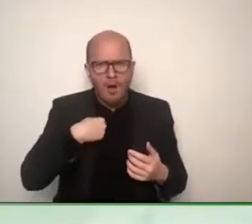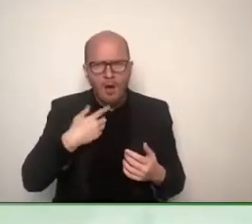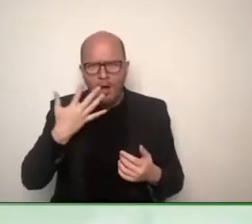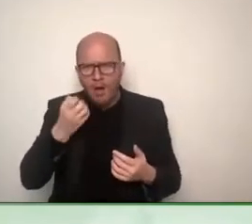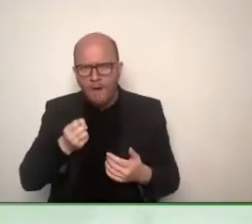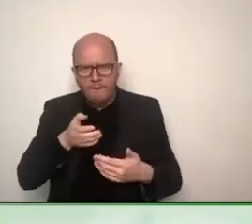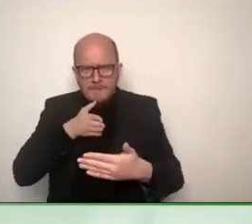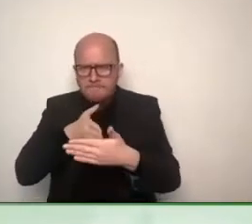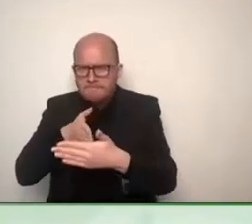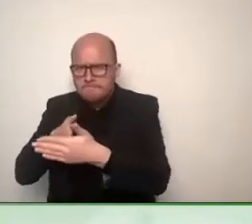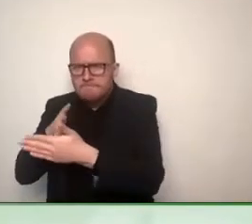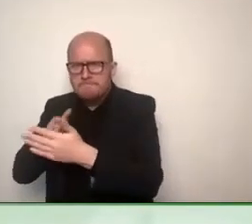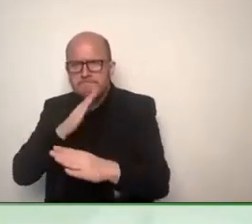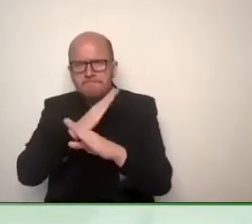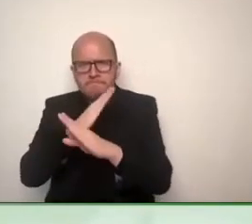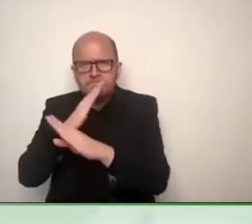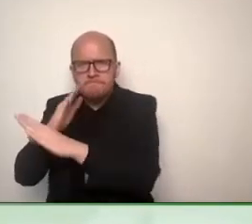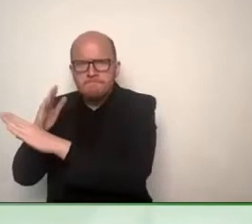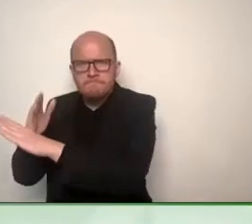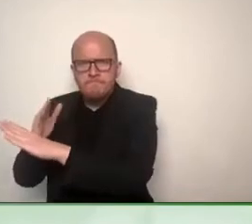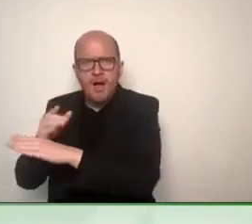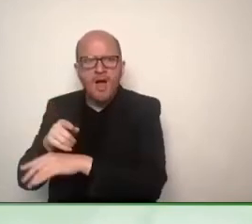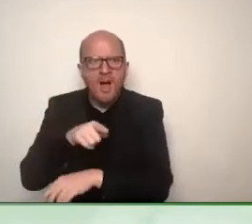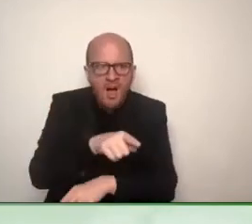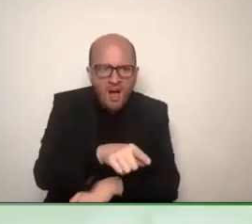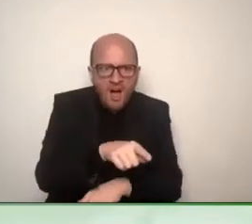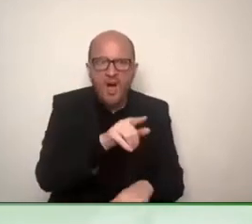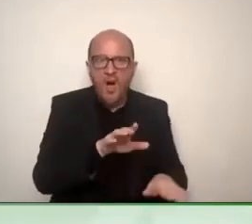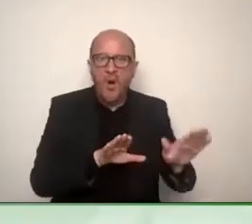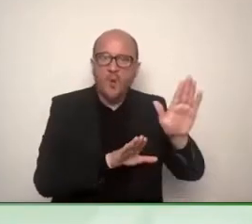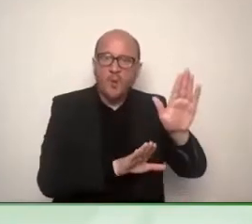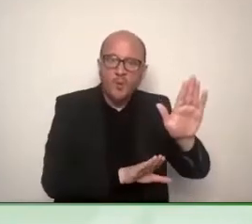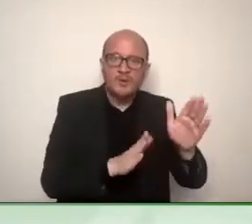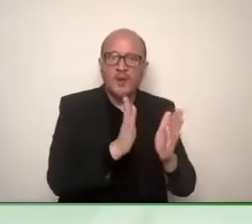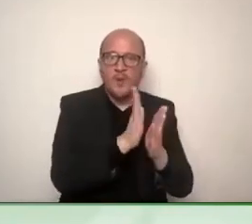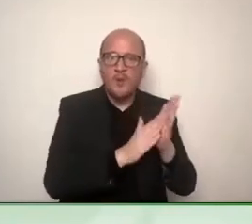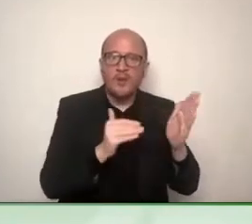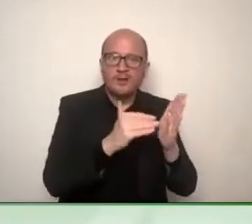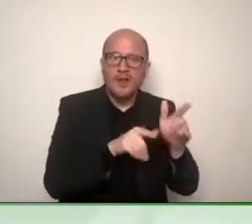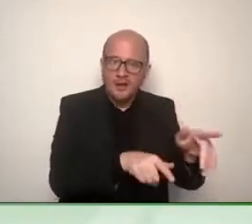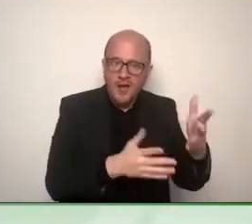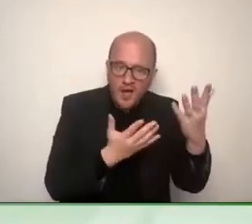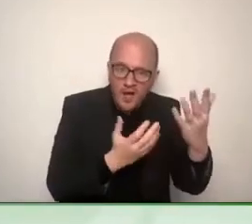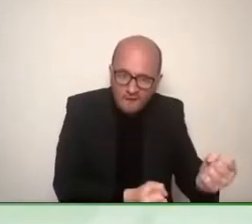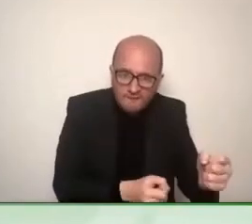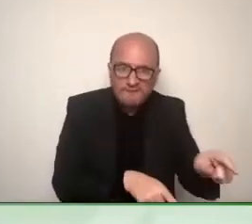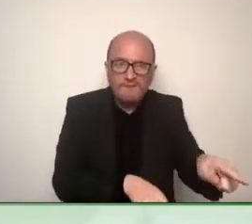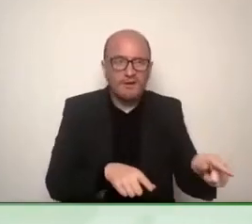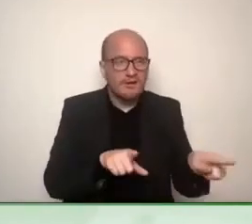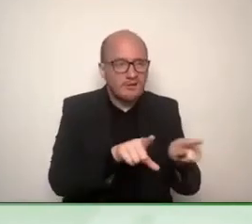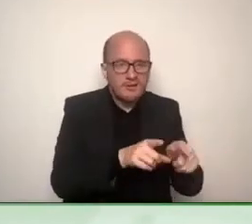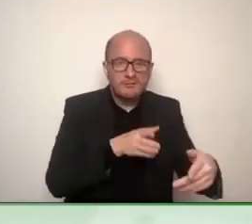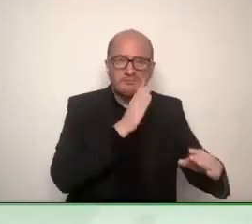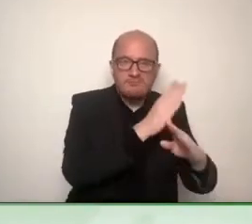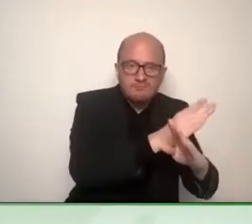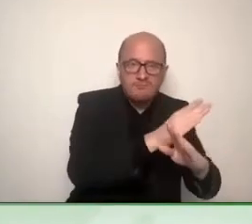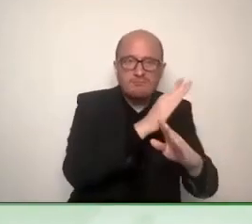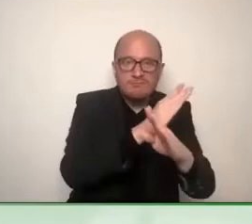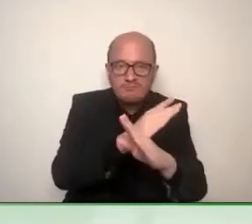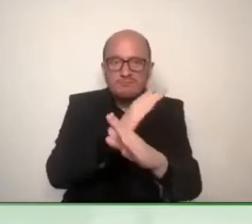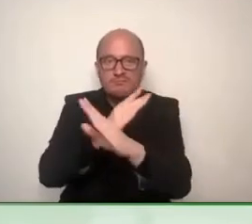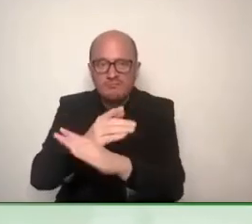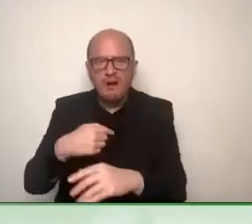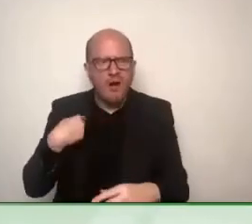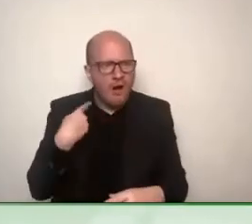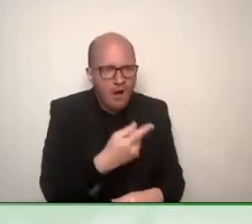Well, the challenge, of course, is now to take the next step and do something with that and translated into action and policy. But this is a